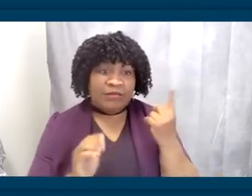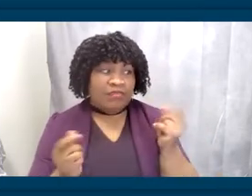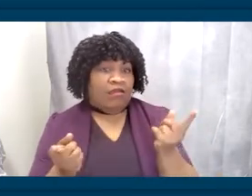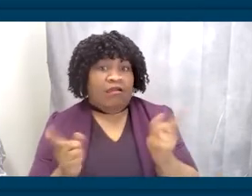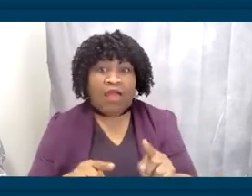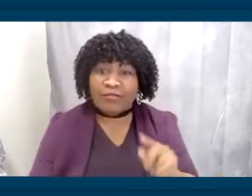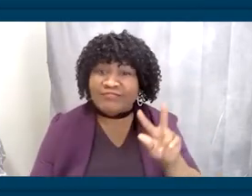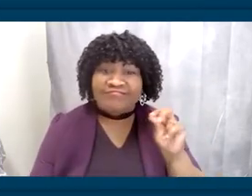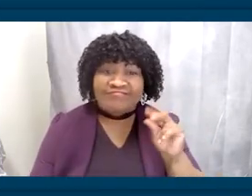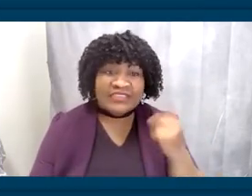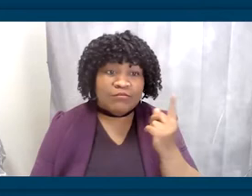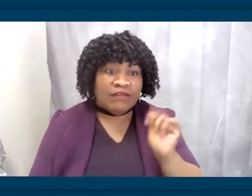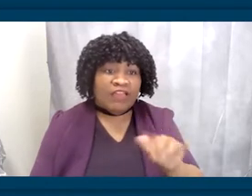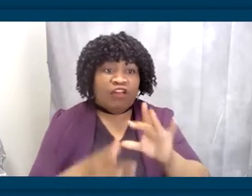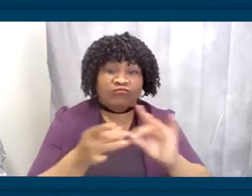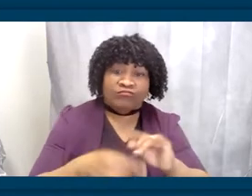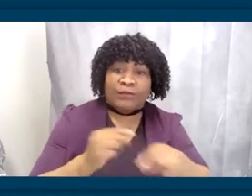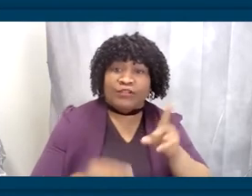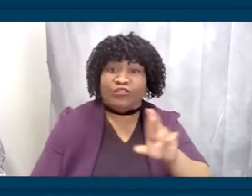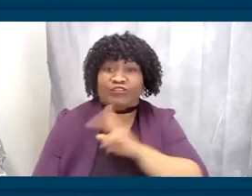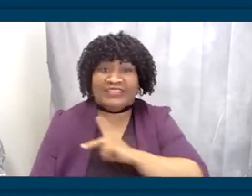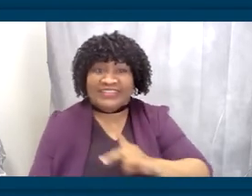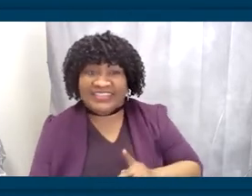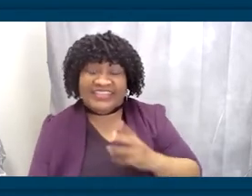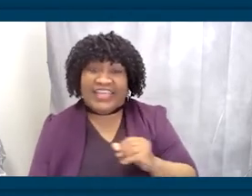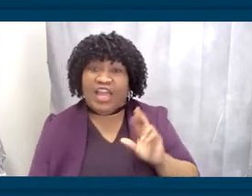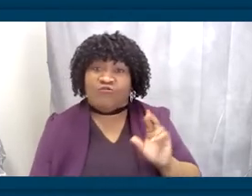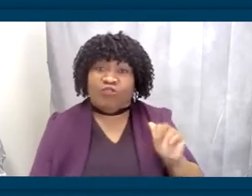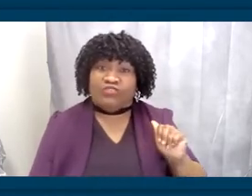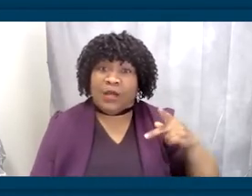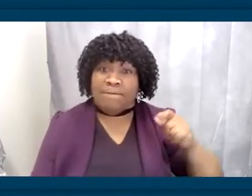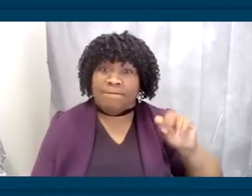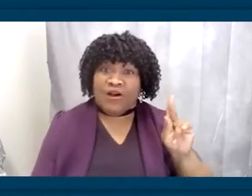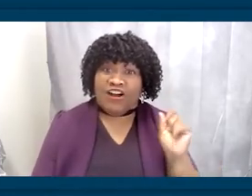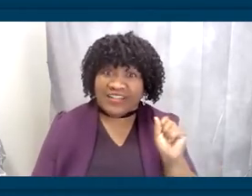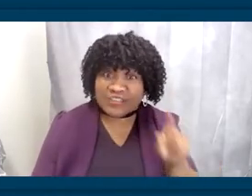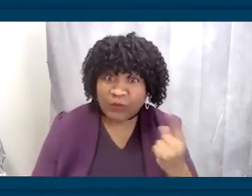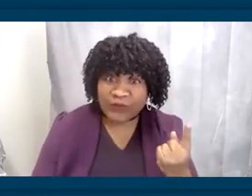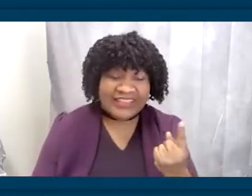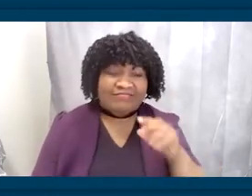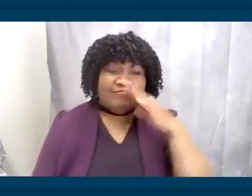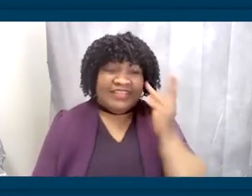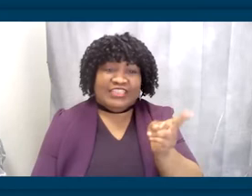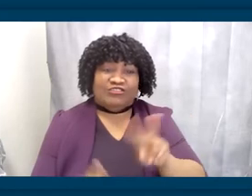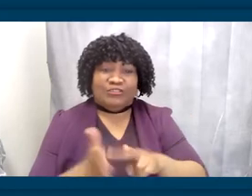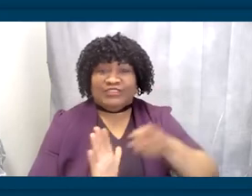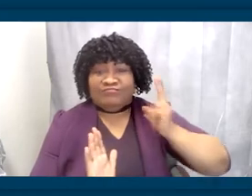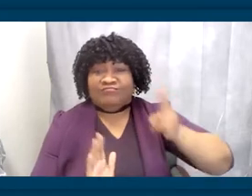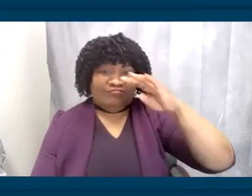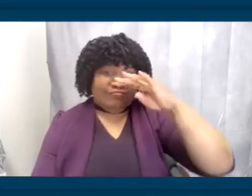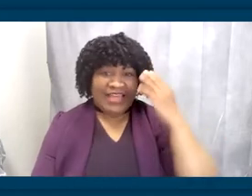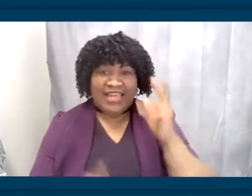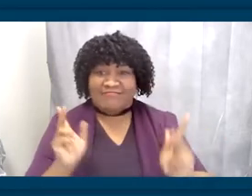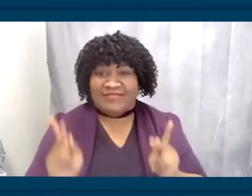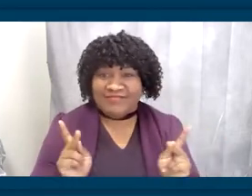Black history is the story of Black people. It's the story of how everyday folks do extraordinary things to overcome